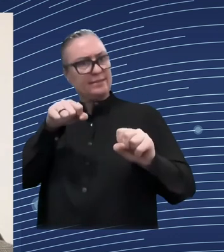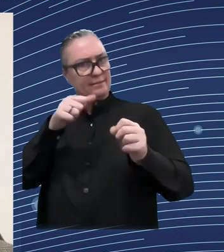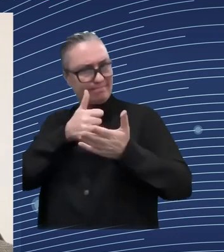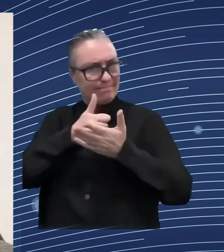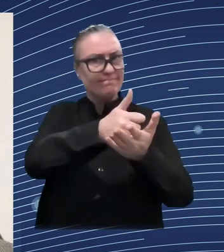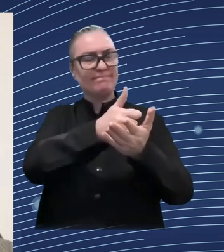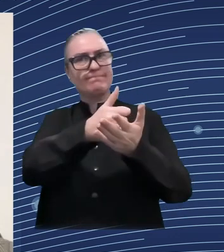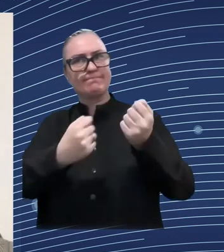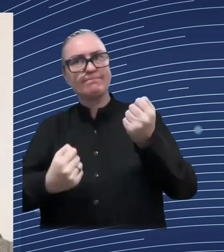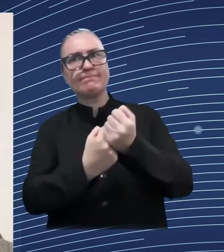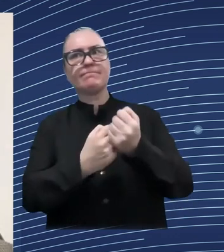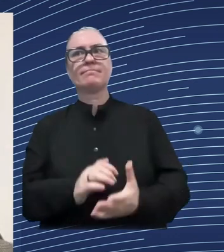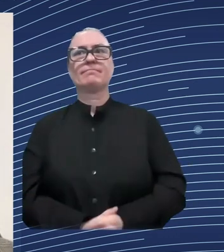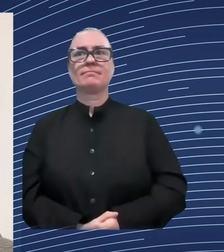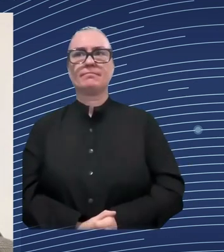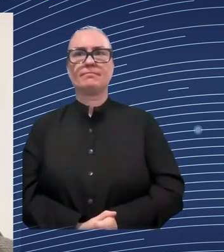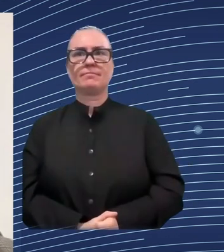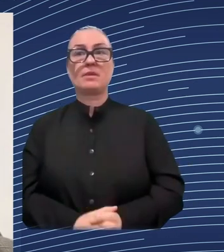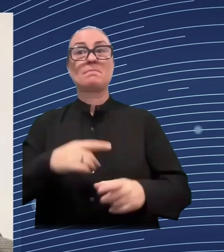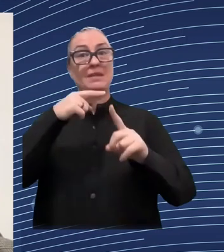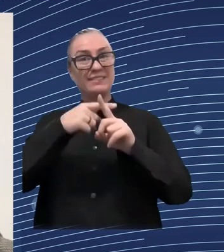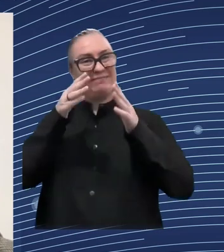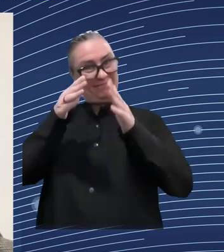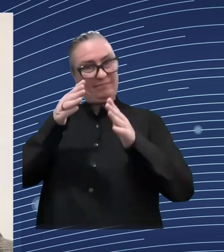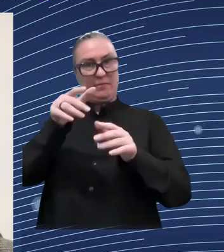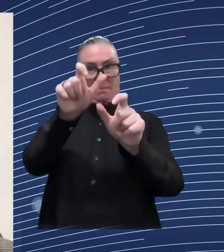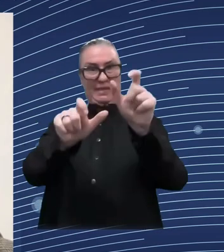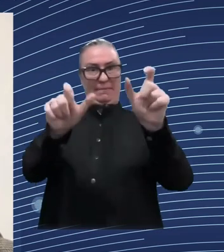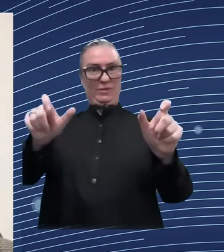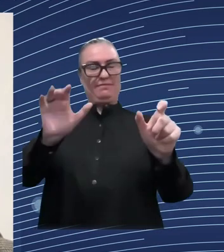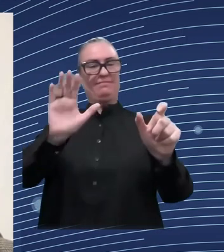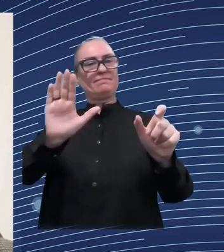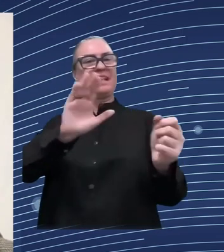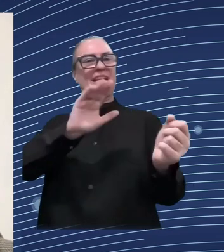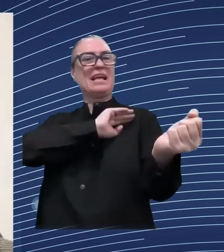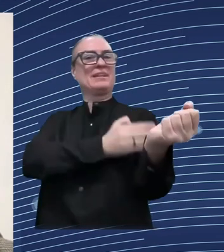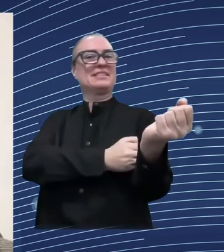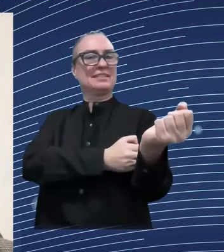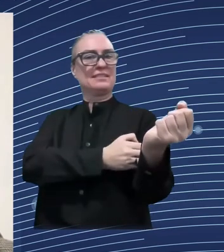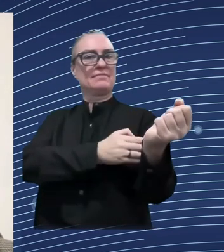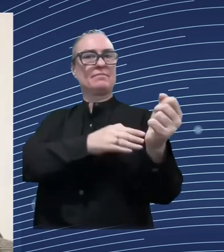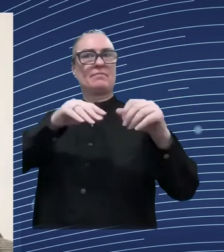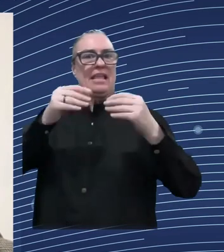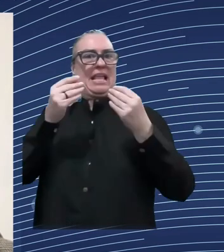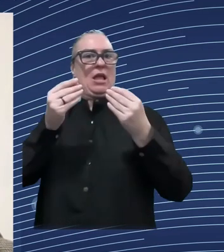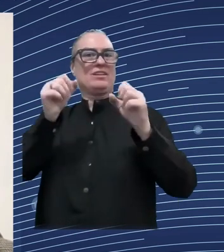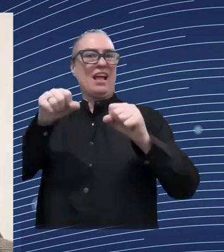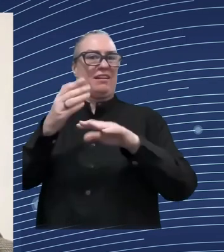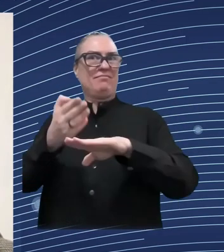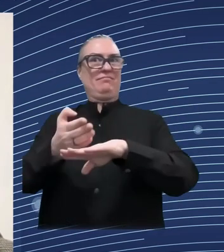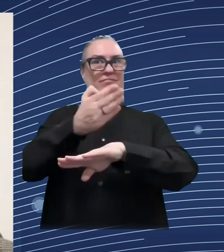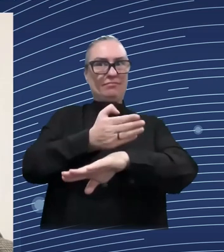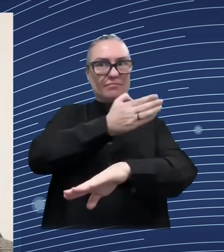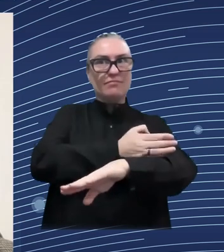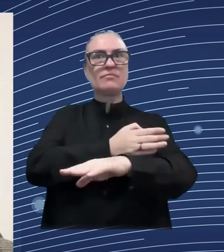the way we work in ukraine yes of course and thank you thank you barbara and um just to say real real pleasure to be um here as part of this